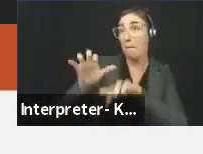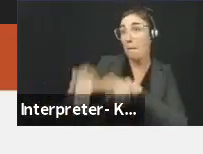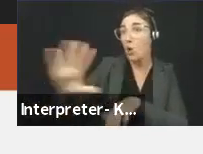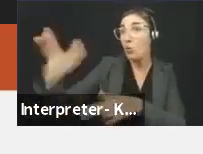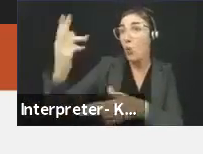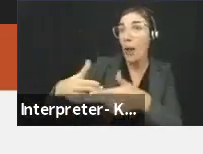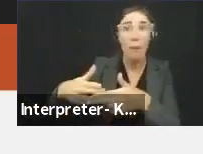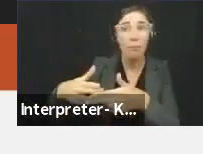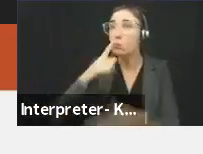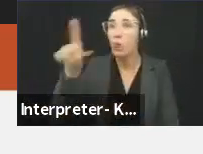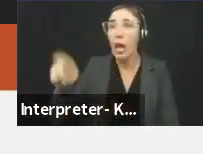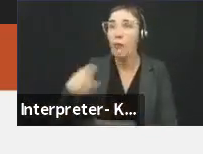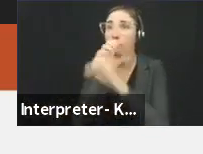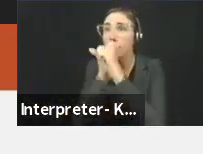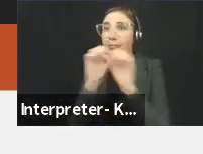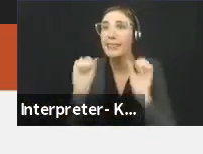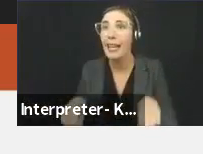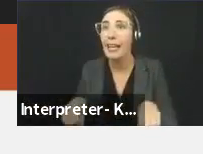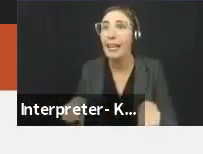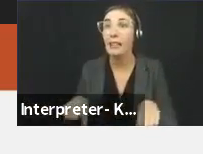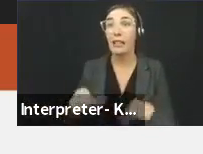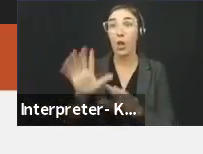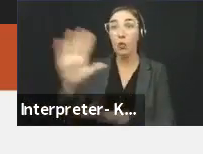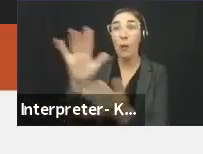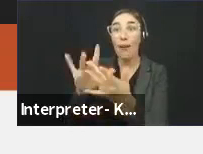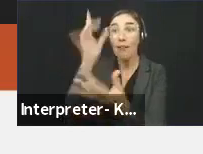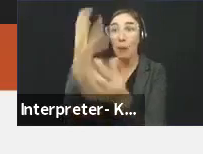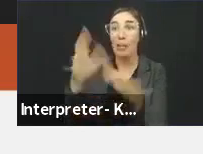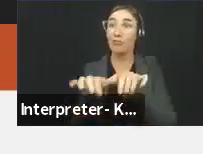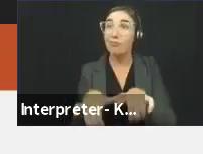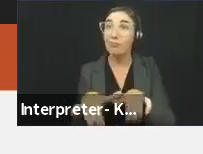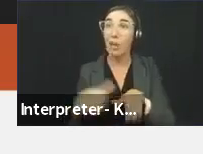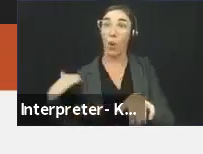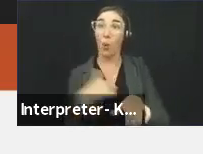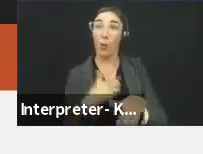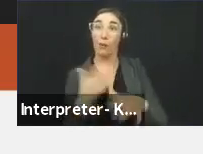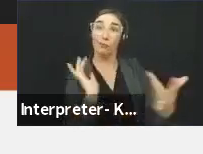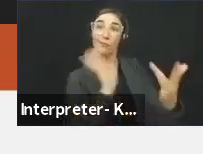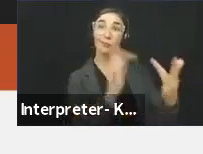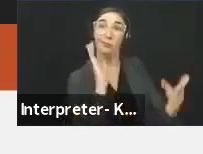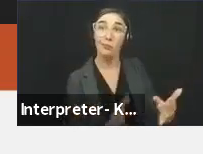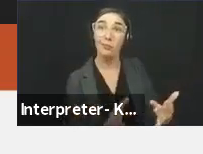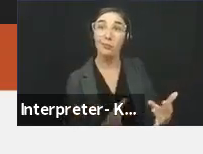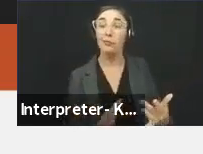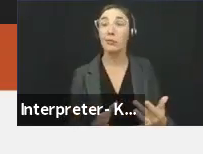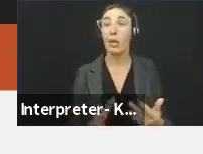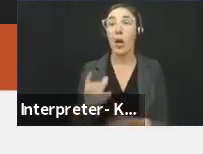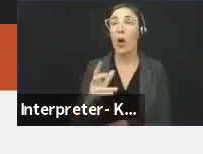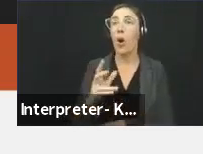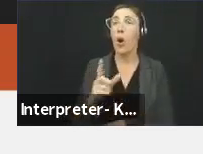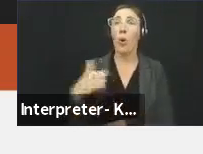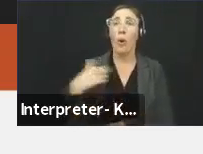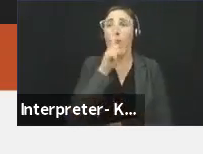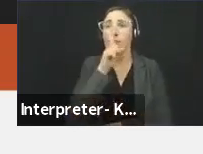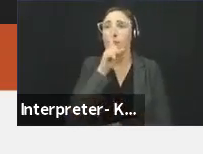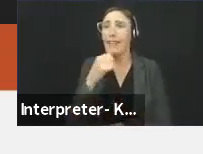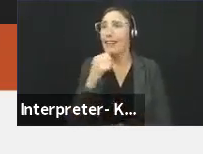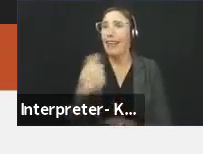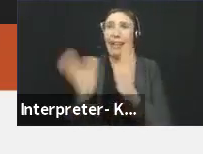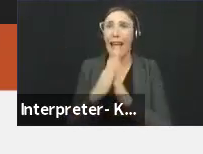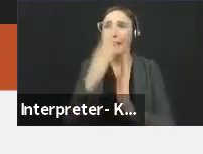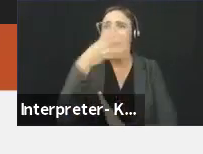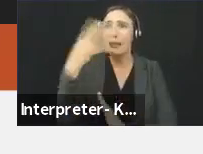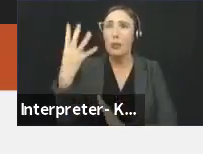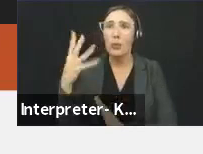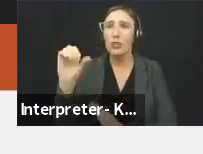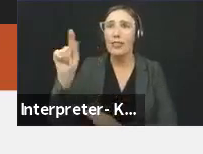contact you and follow up if you leave your contact information. We do not ask about an individual's immigration status under the current, again,